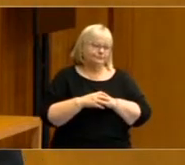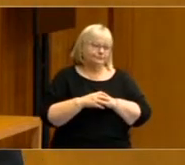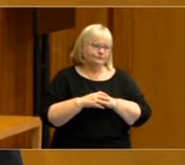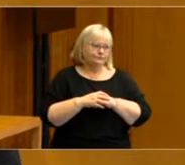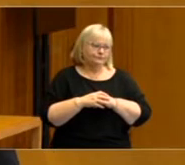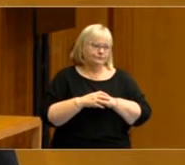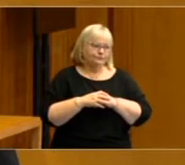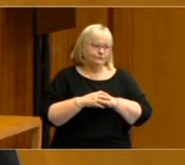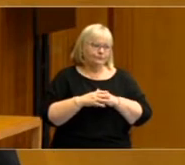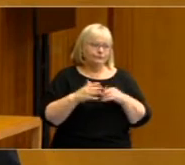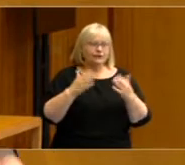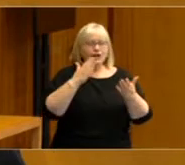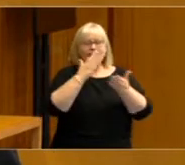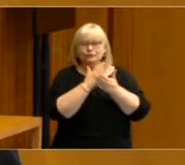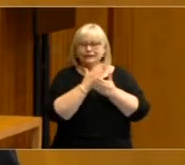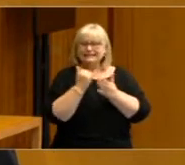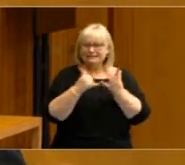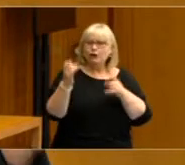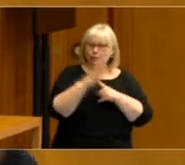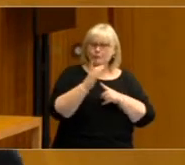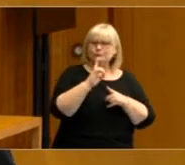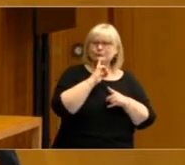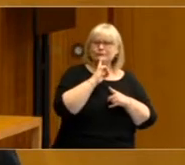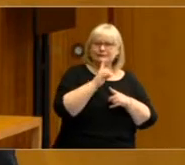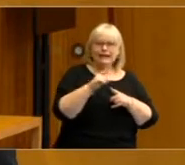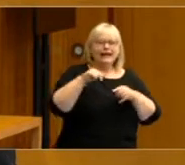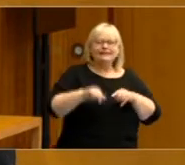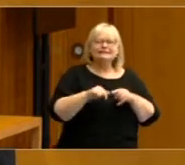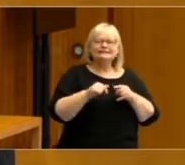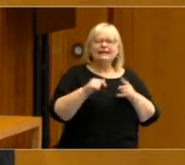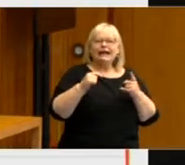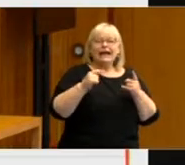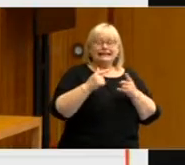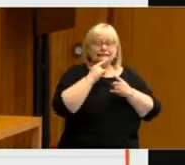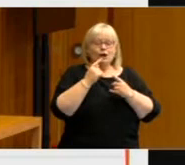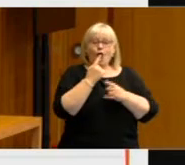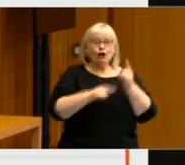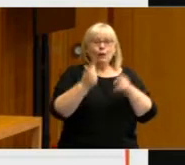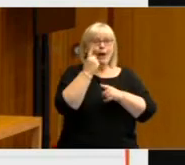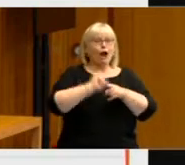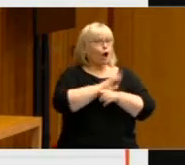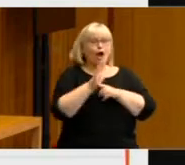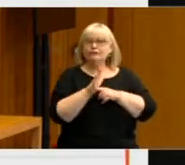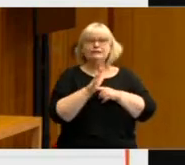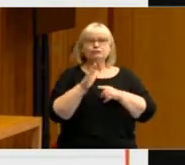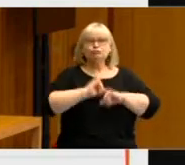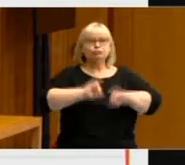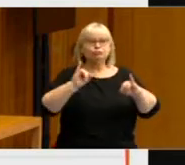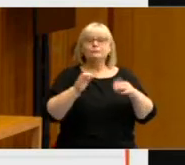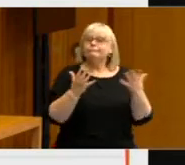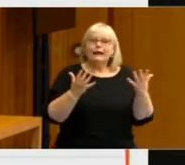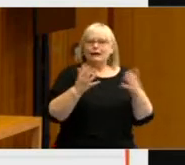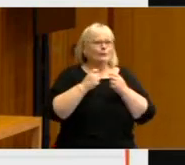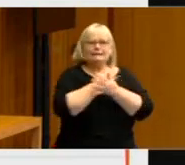And it's first important to note that this is a multifaceted crisis, combining a major public